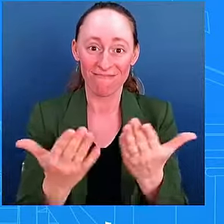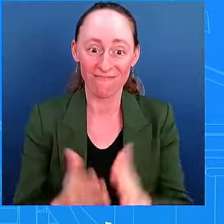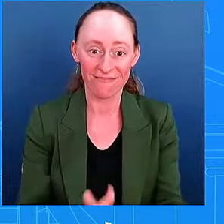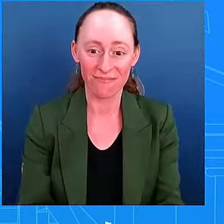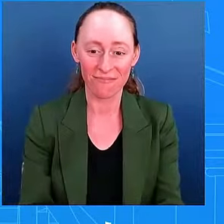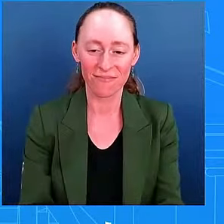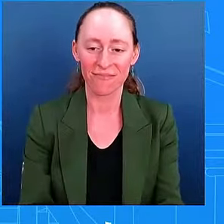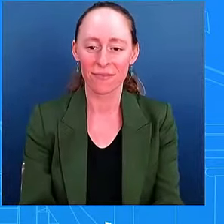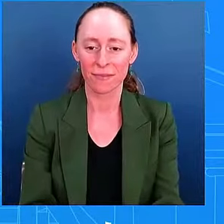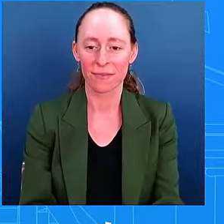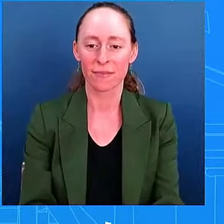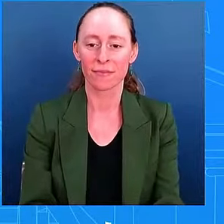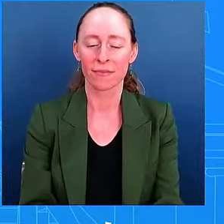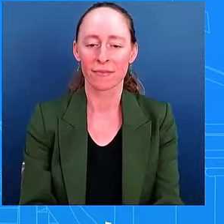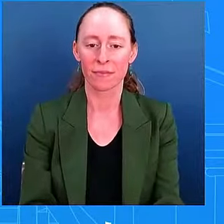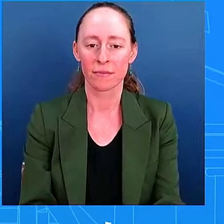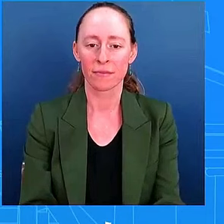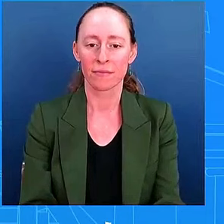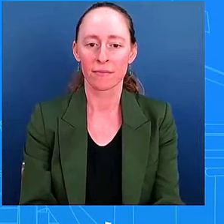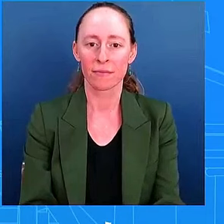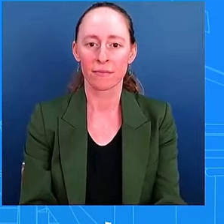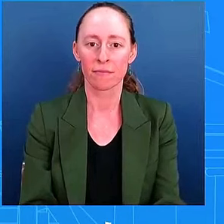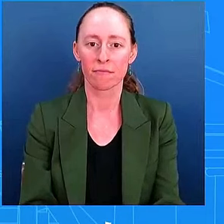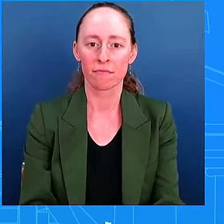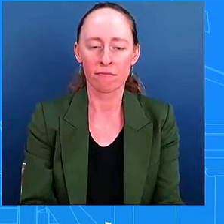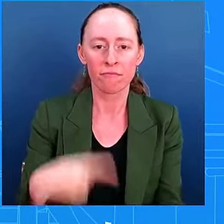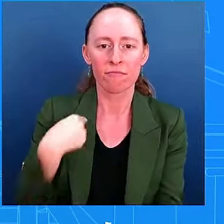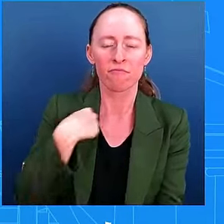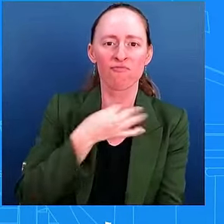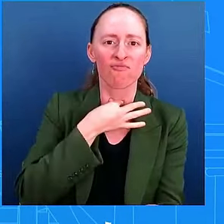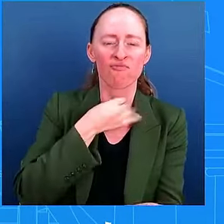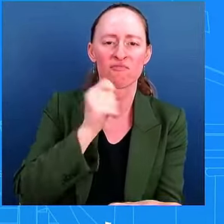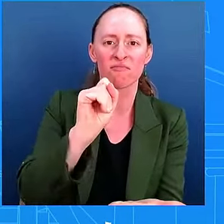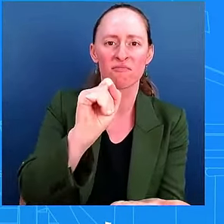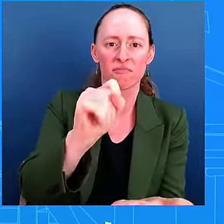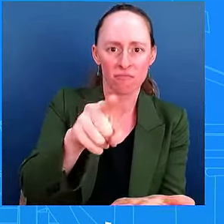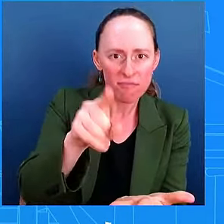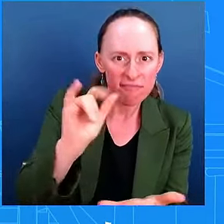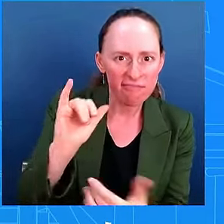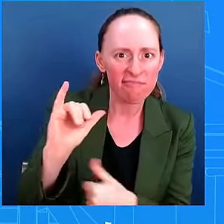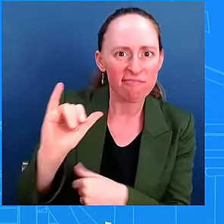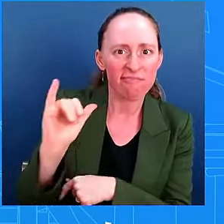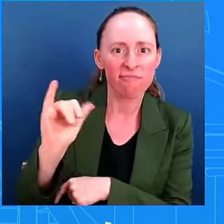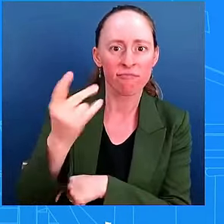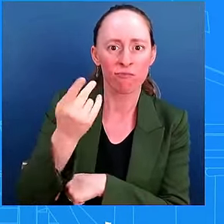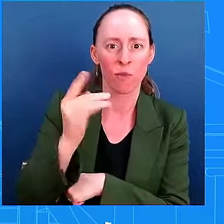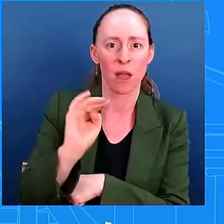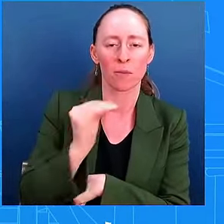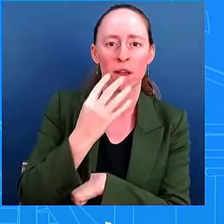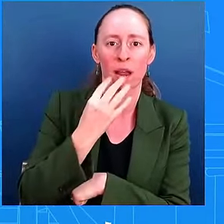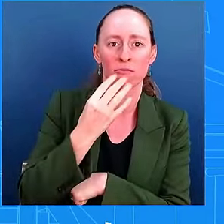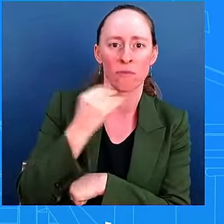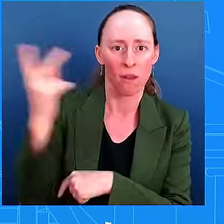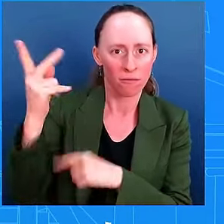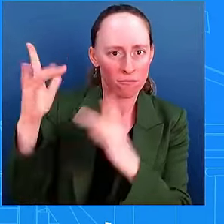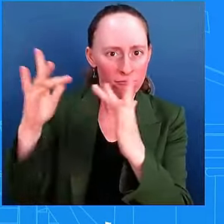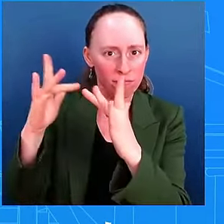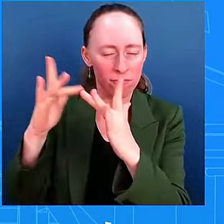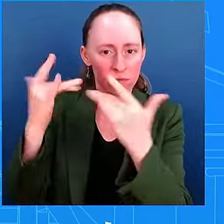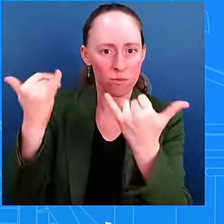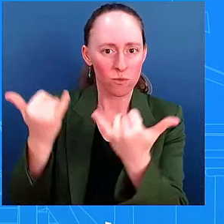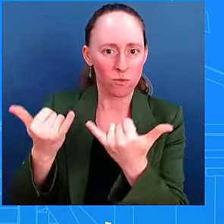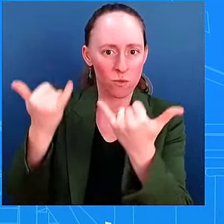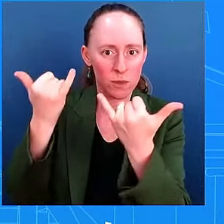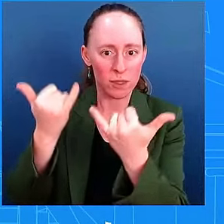On the Netanyahu call earlier today was the President told by Prime Minister Netanyahu how he